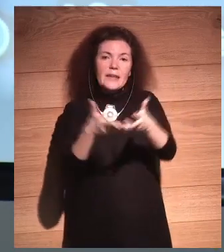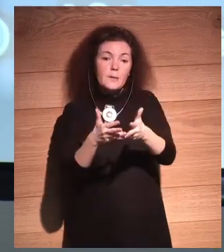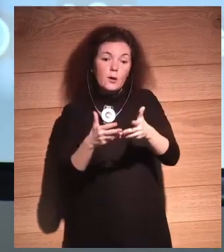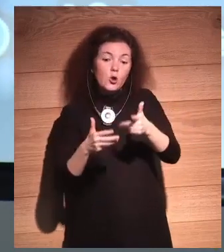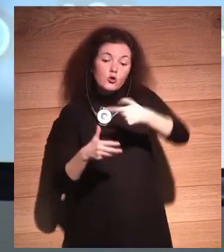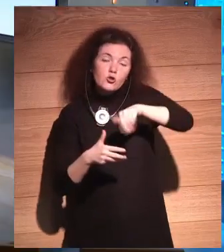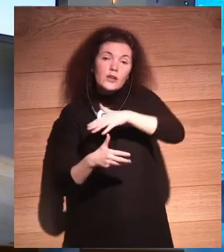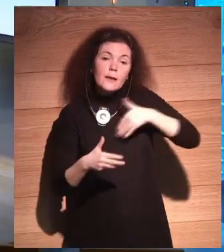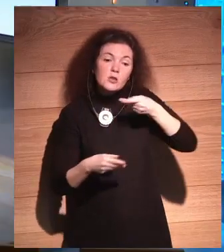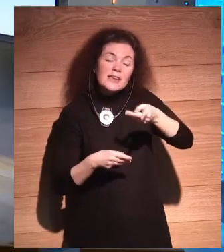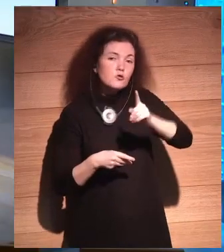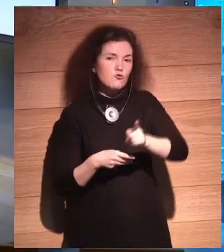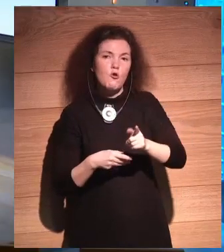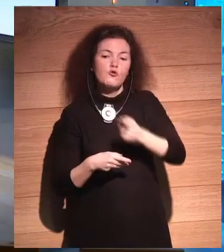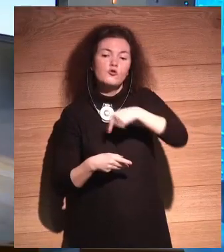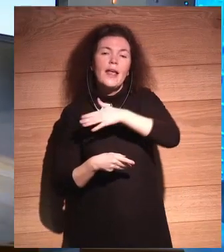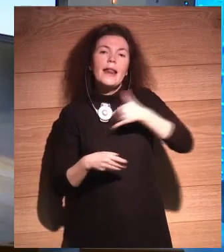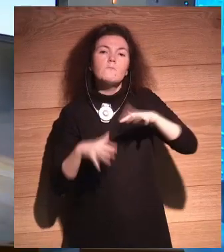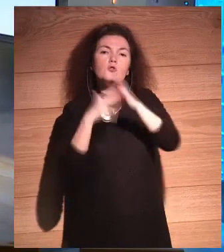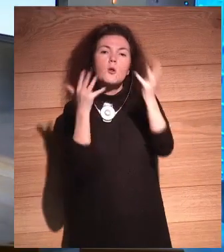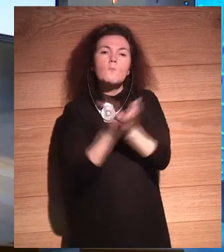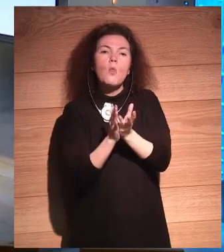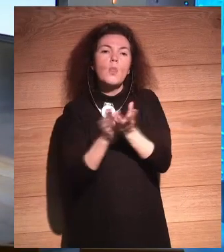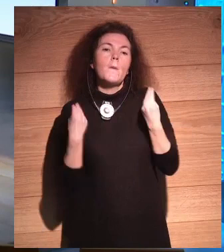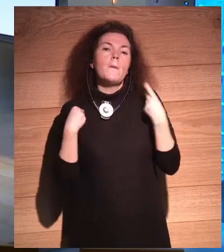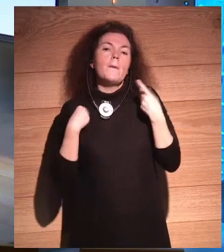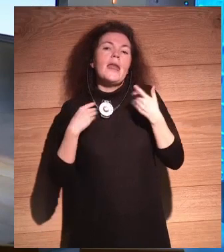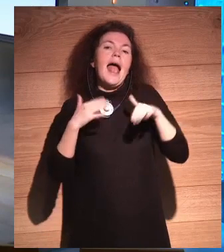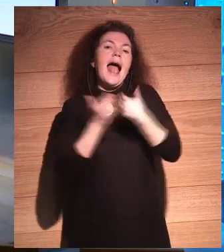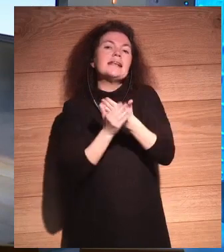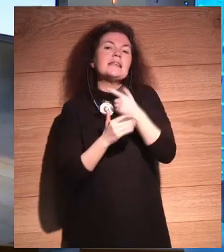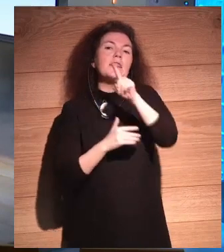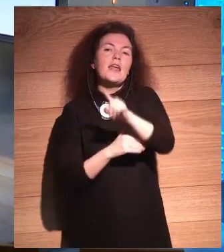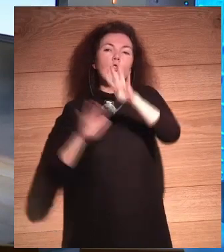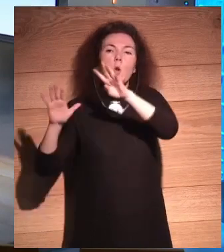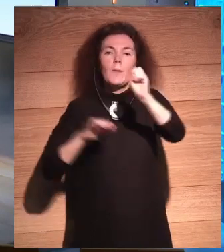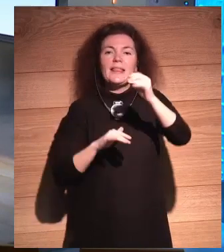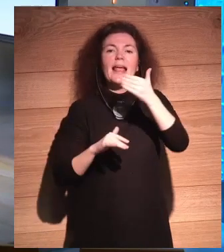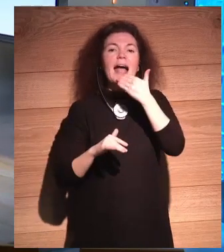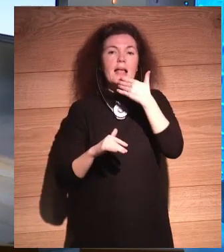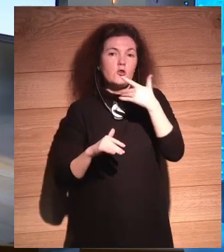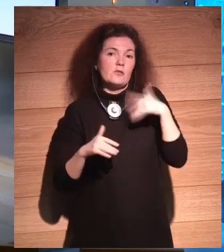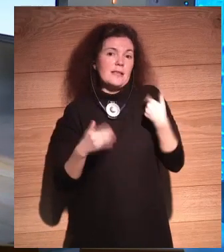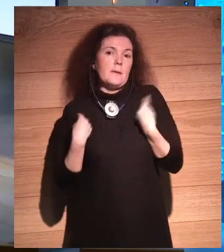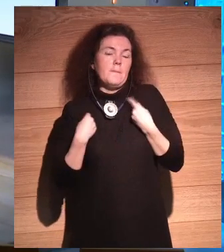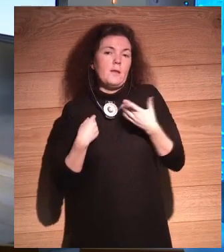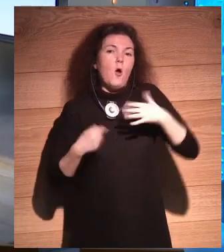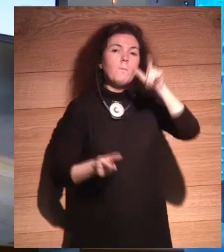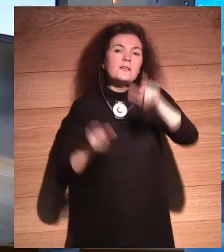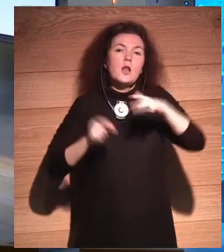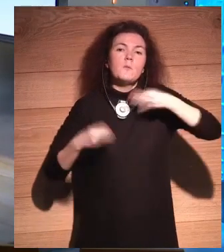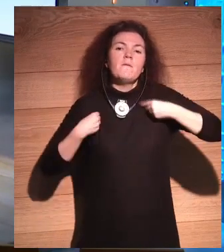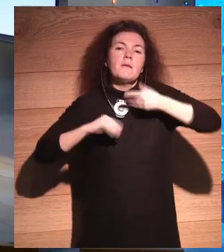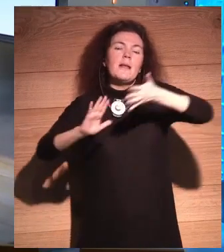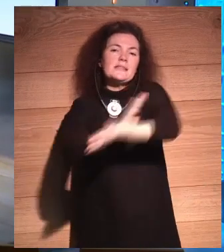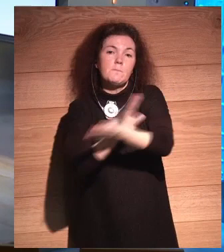is a standard so we get to live to be 120 and some people get to live forever using technology?